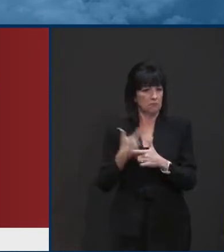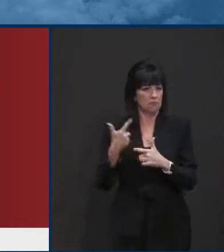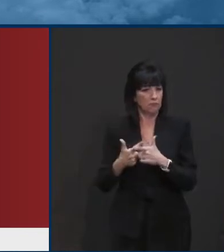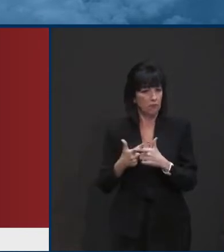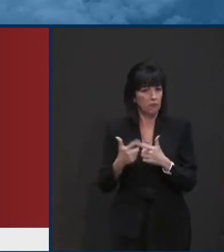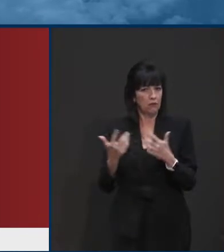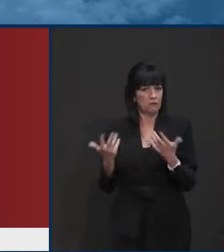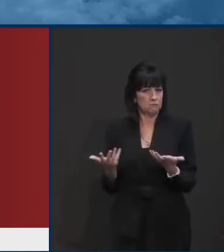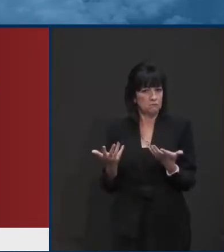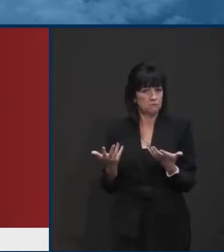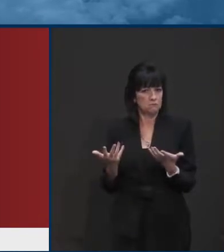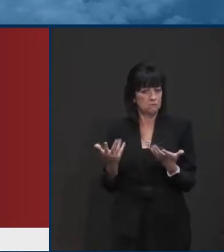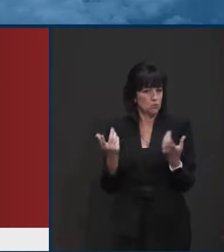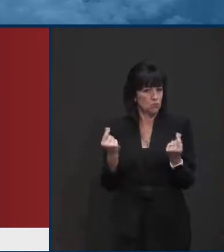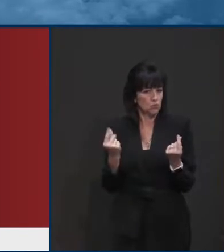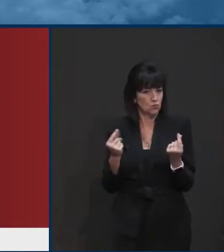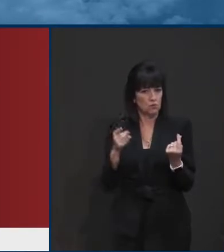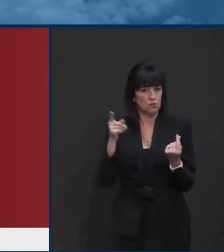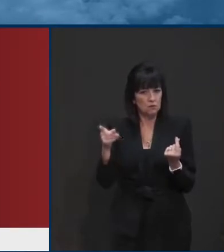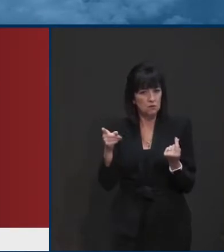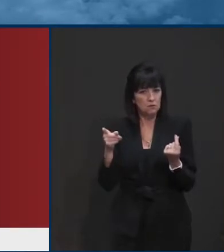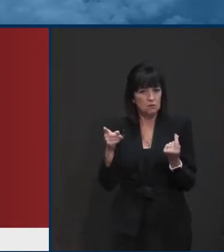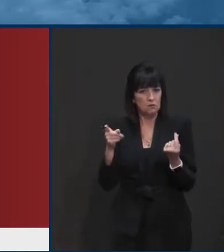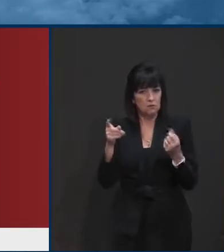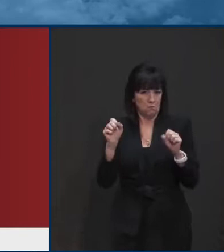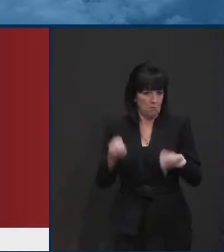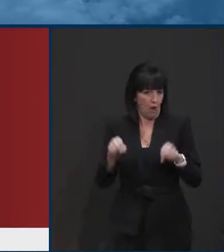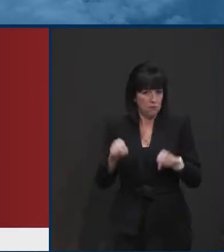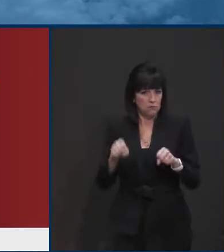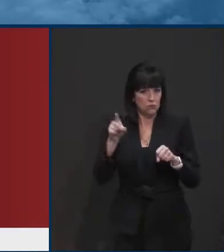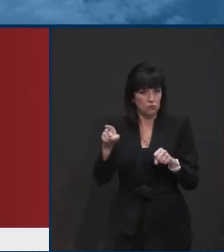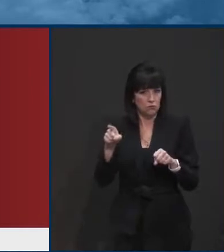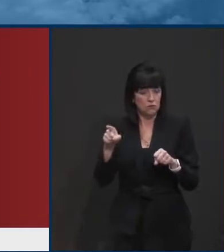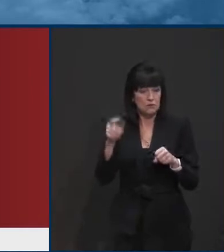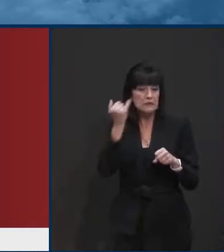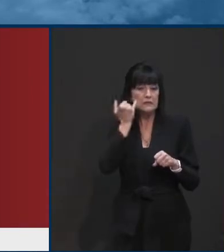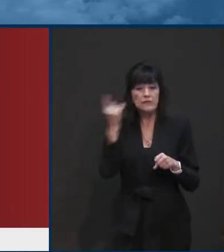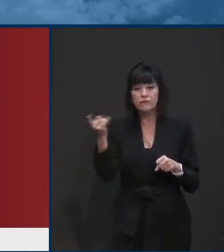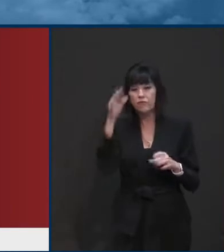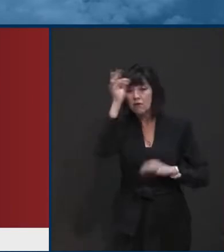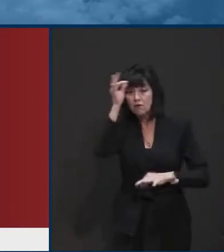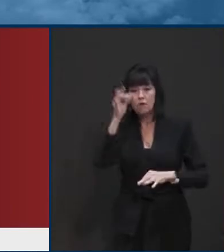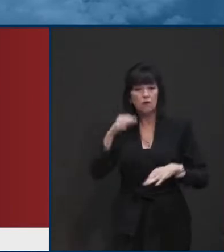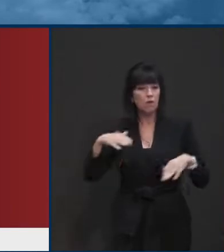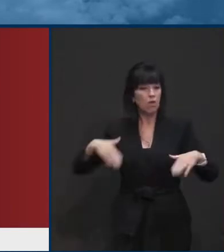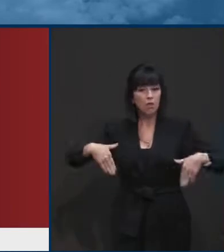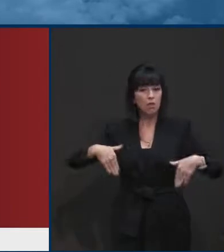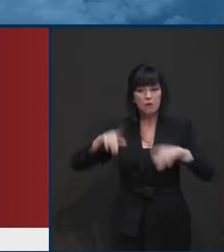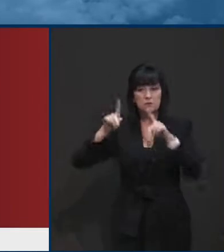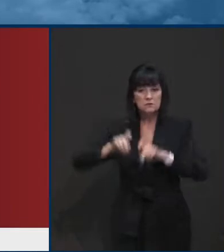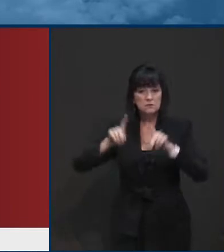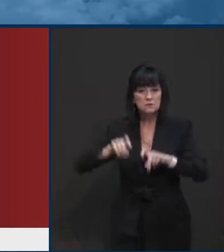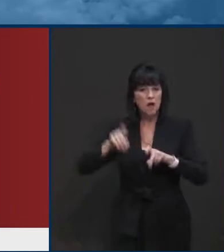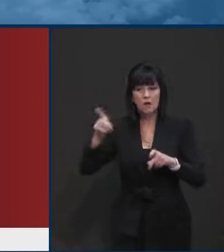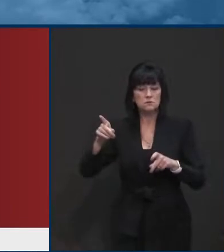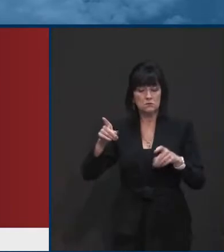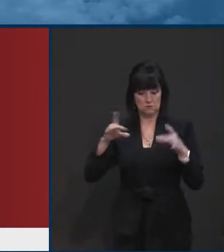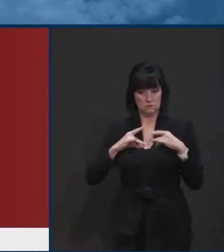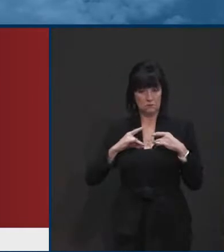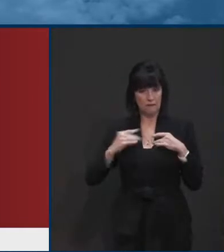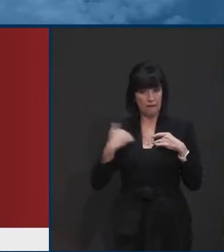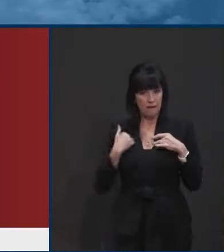who's not positive, and therefore spreading the virus to them, and then it becomes an exponential function as